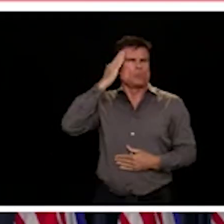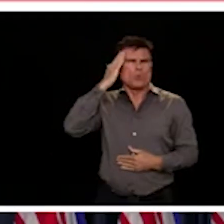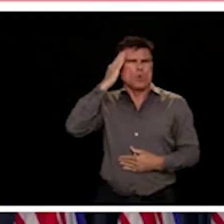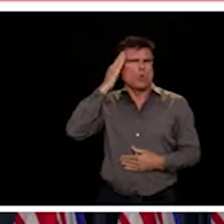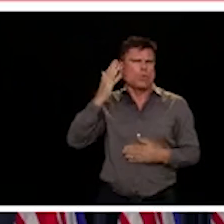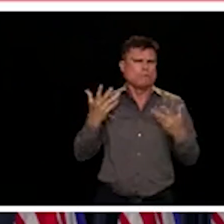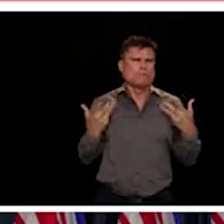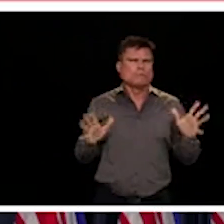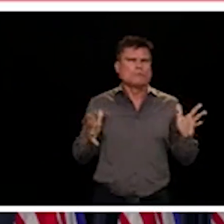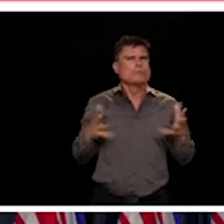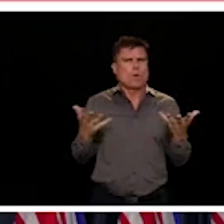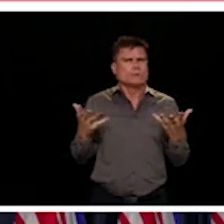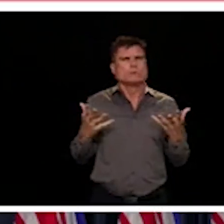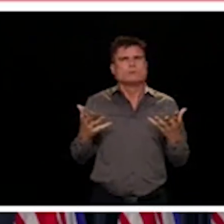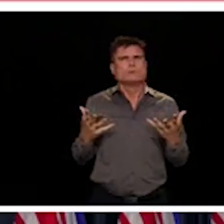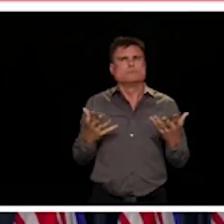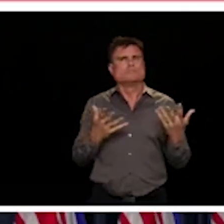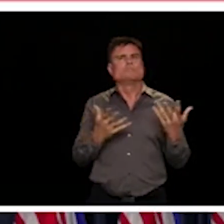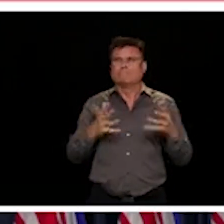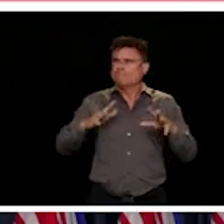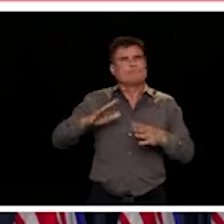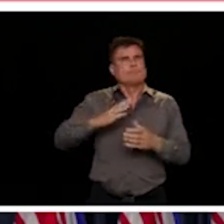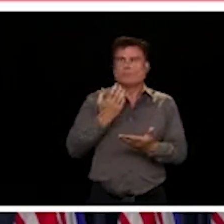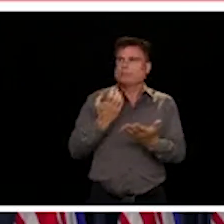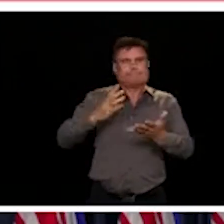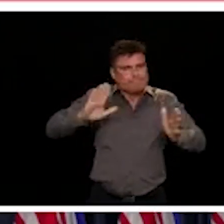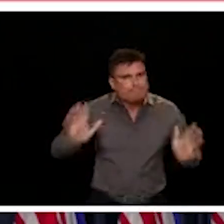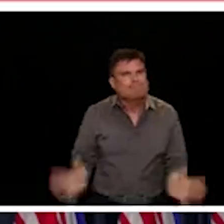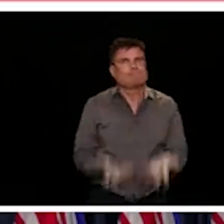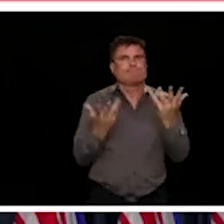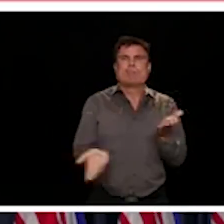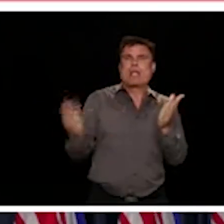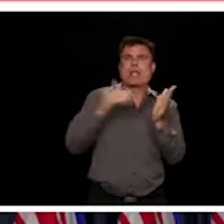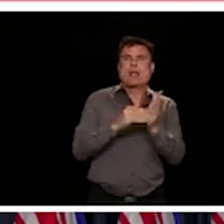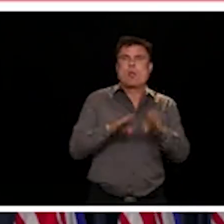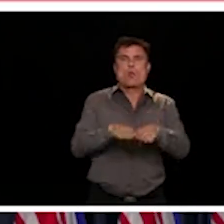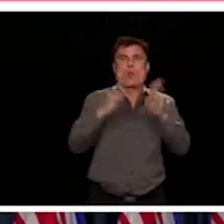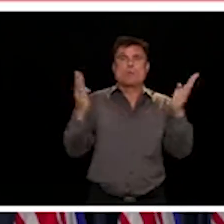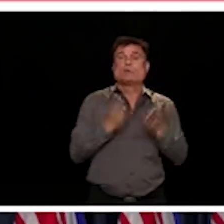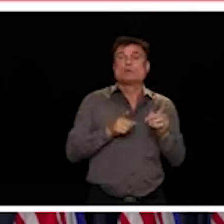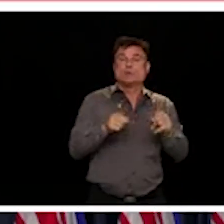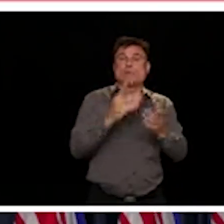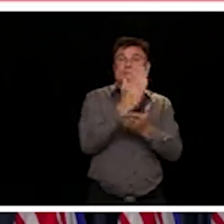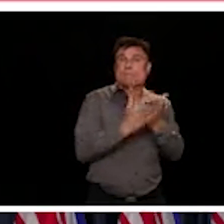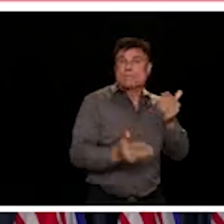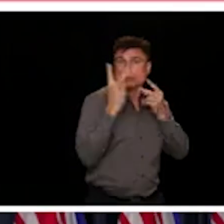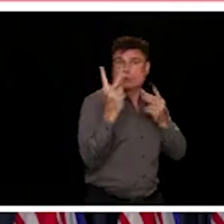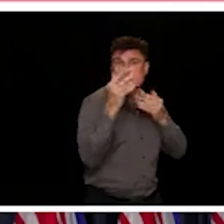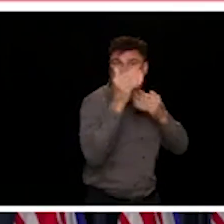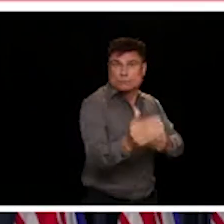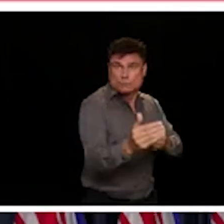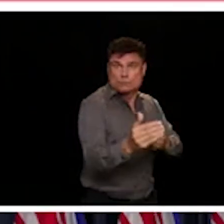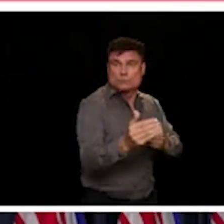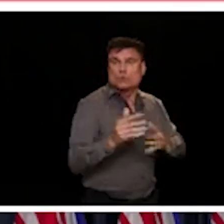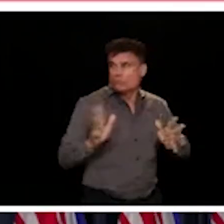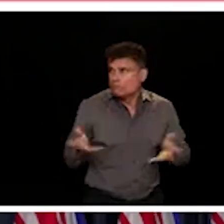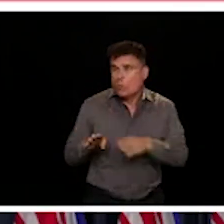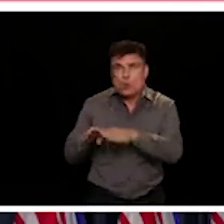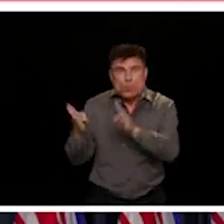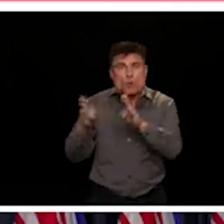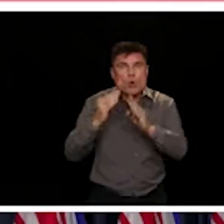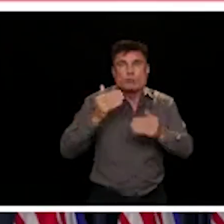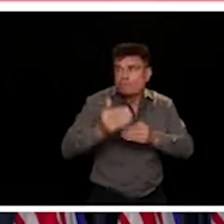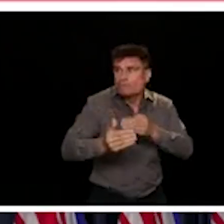phase 2. And as we move forward over the next couple of weeks, we'll be moving into the next phase.